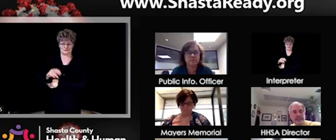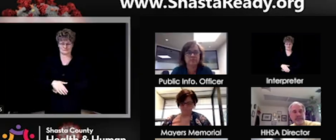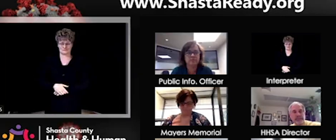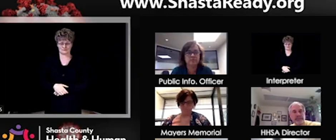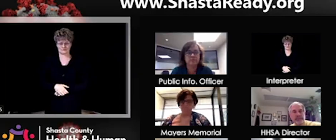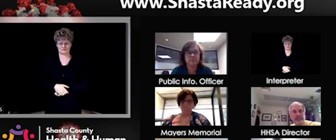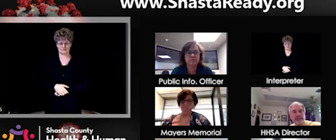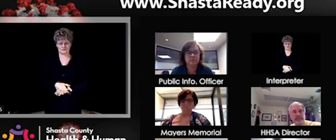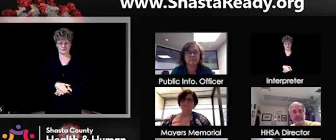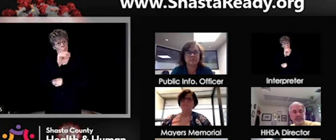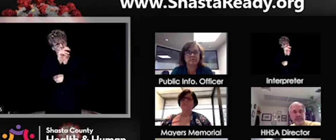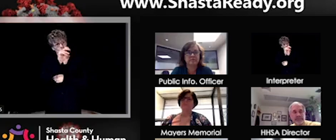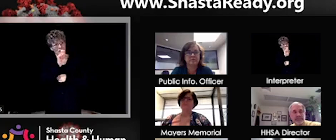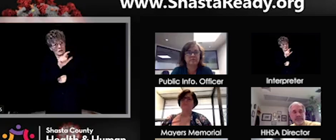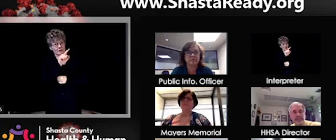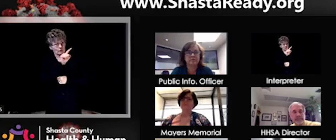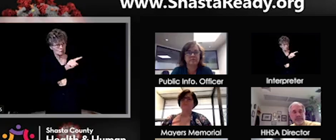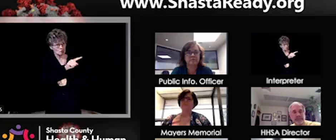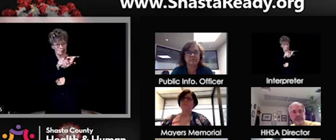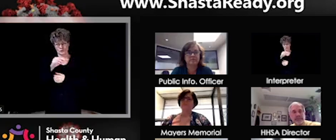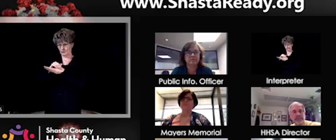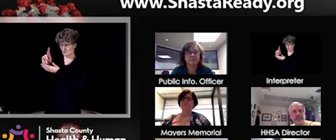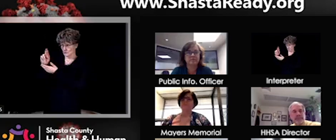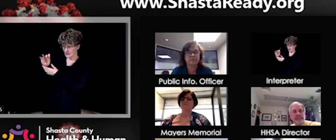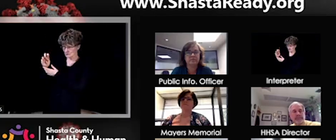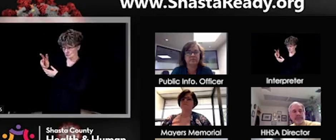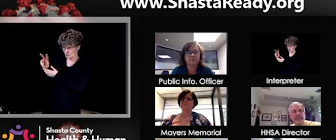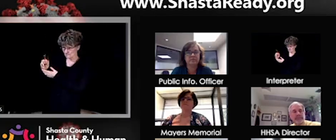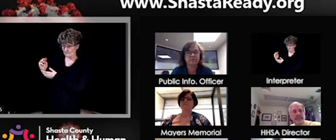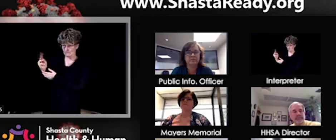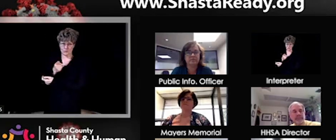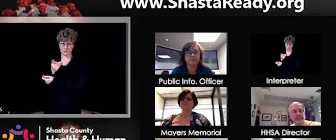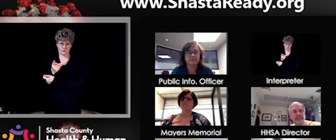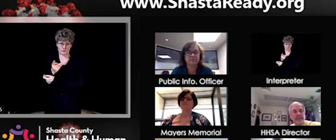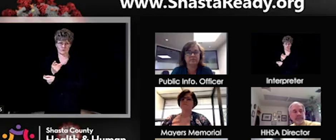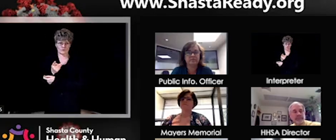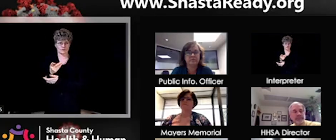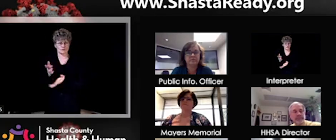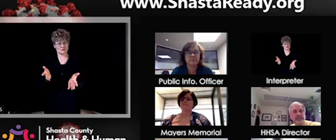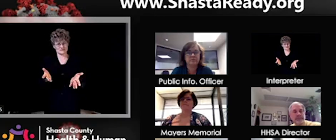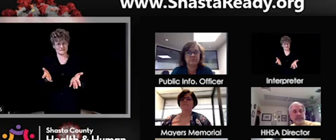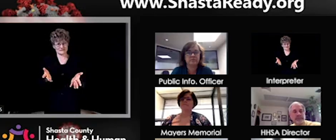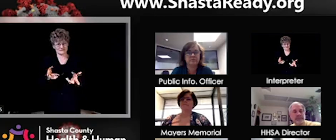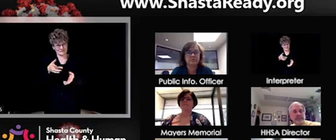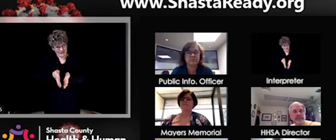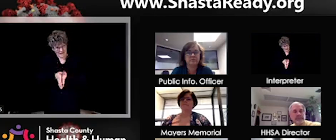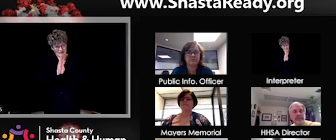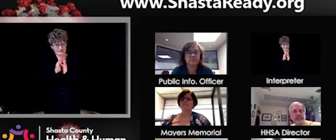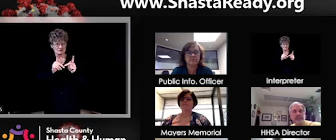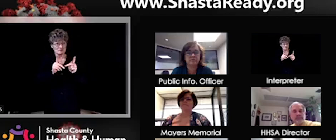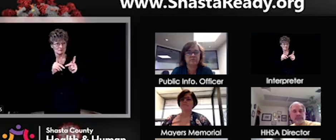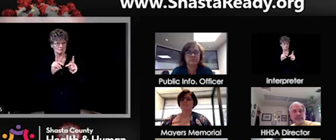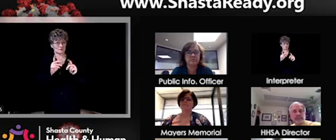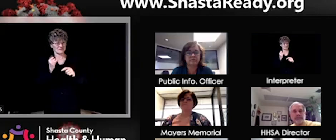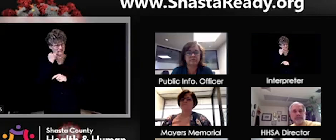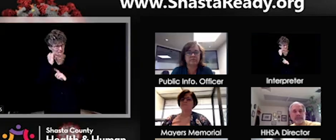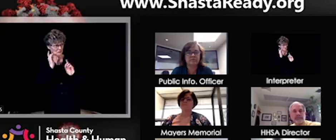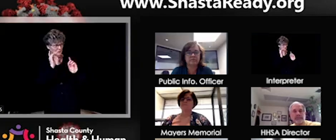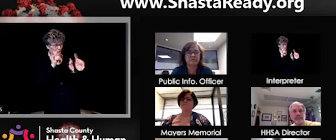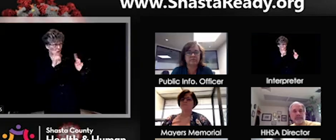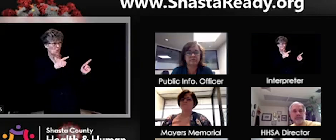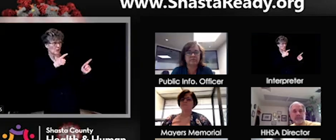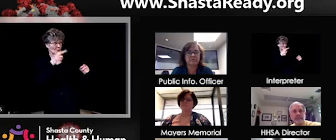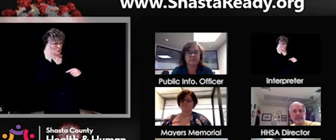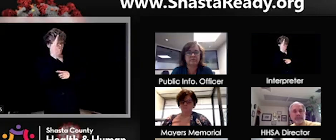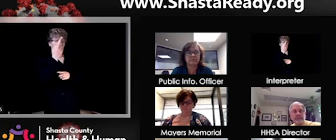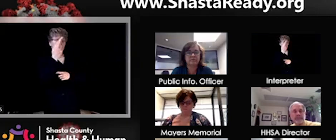attendees of that rodeo to get tested, uh, has there been an increase in appointments made for testing at the Shasta